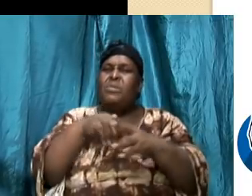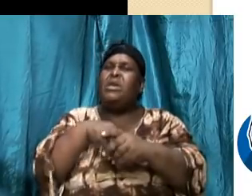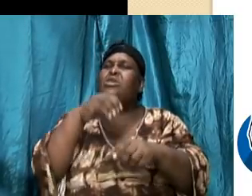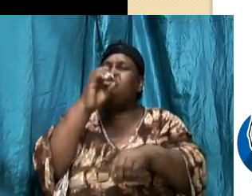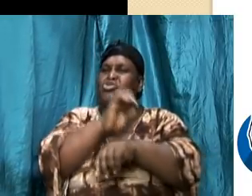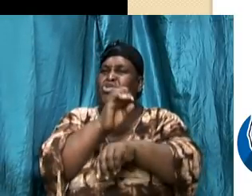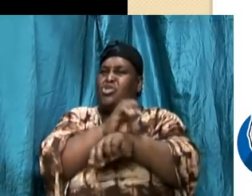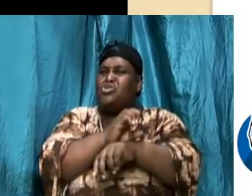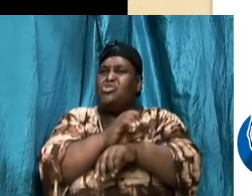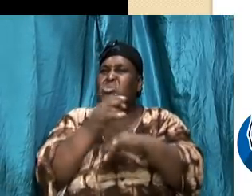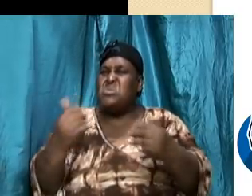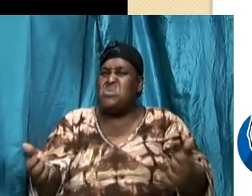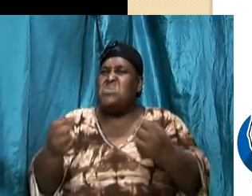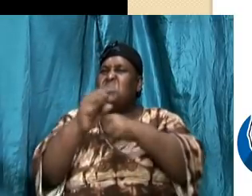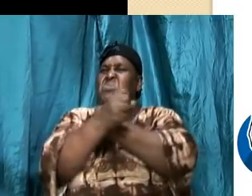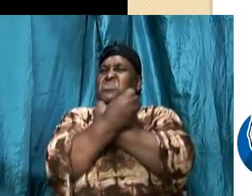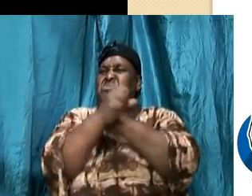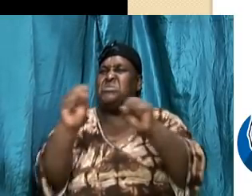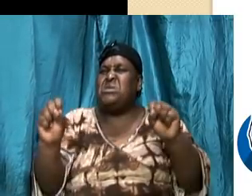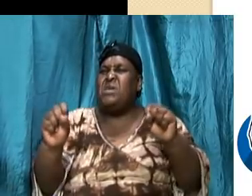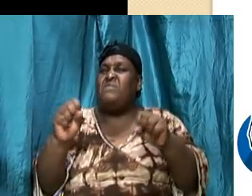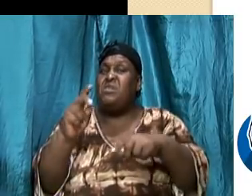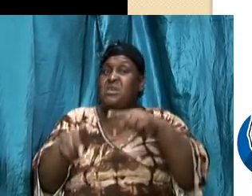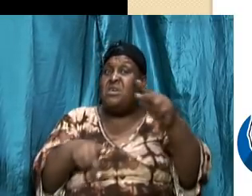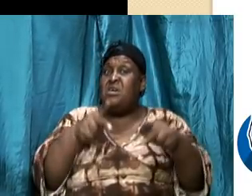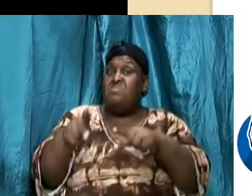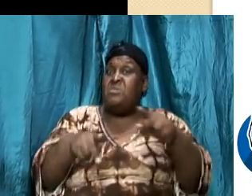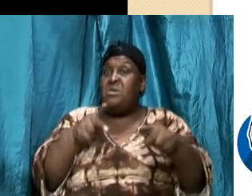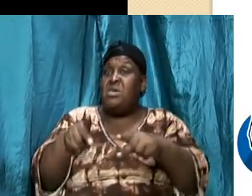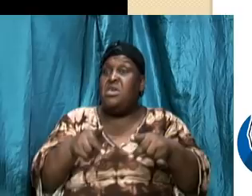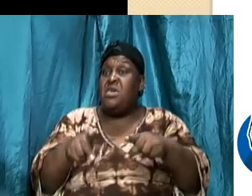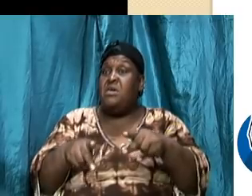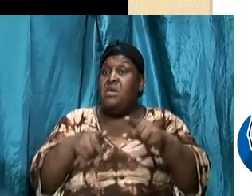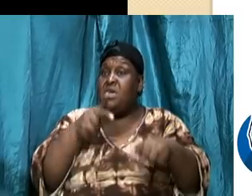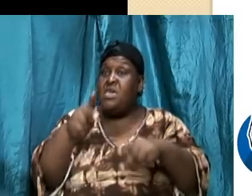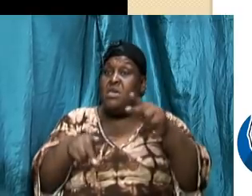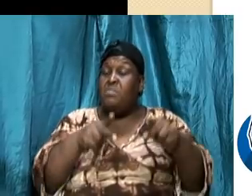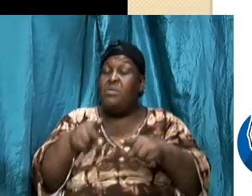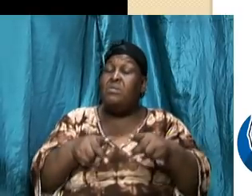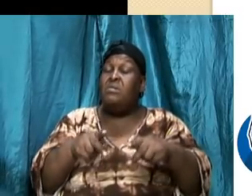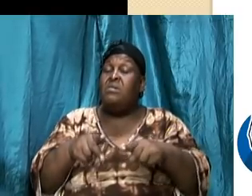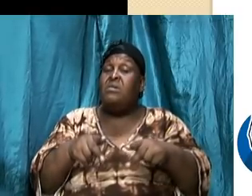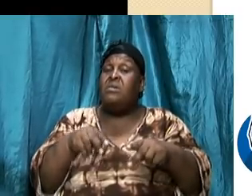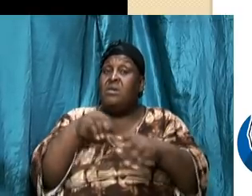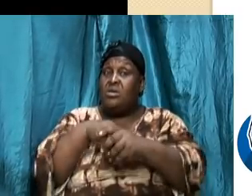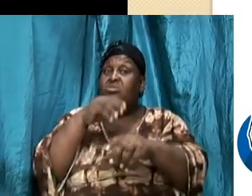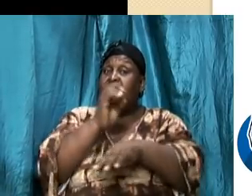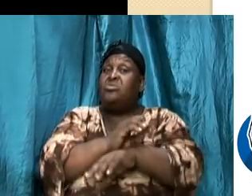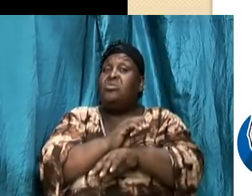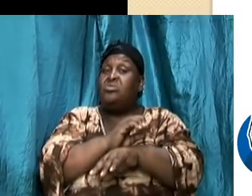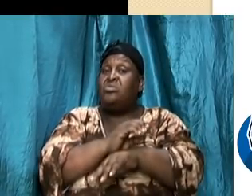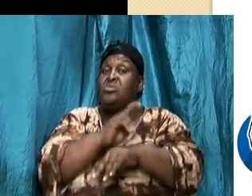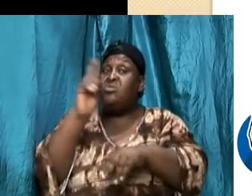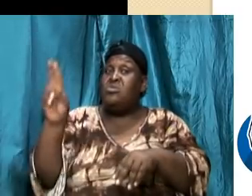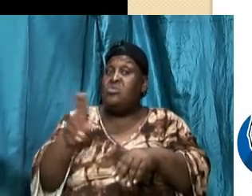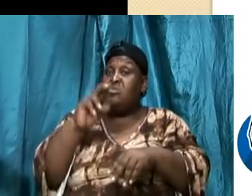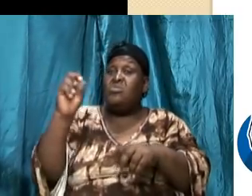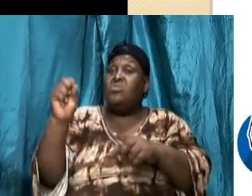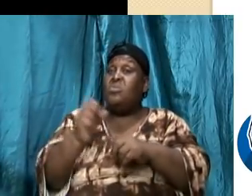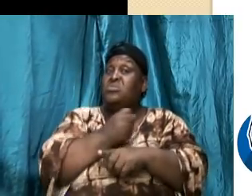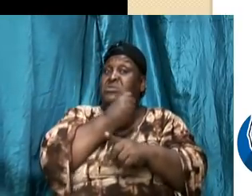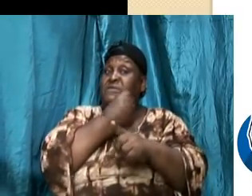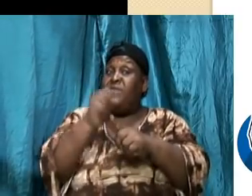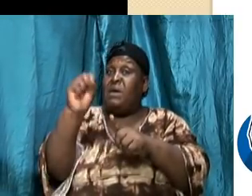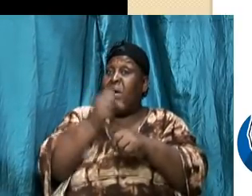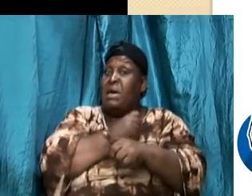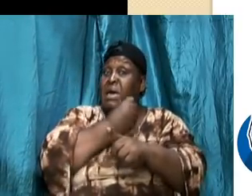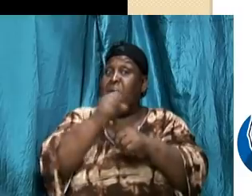but there was a time when they used to side with homosexuality or lesbianism or